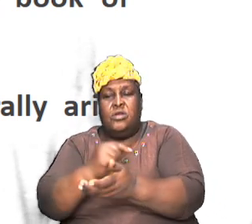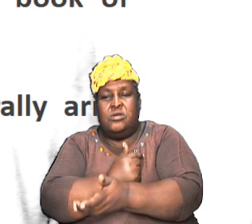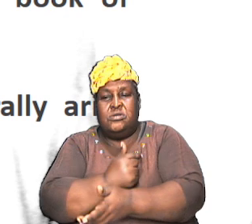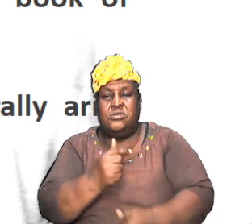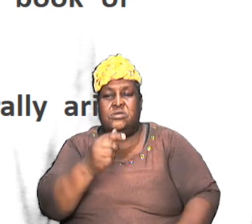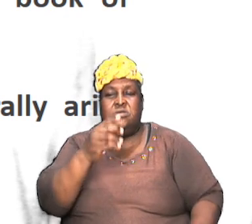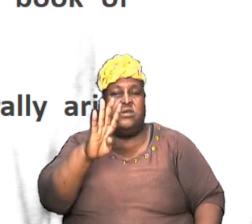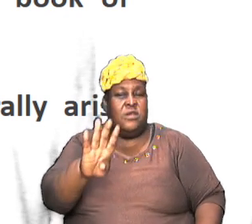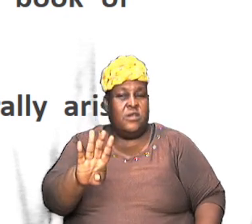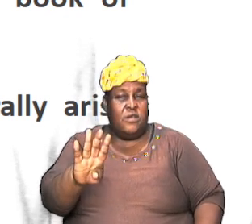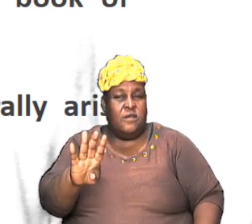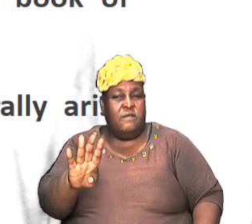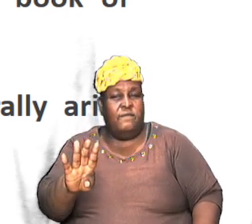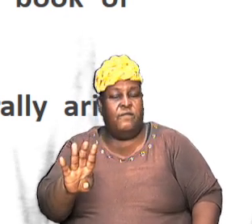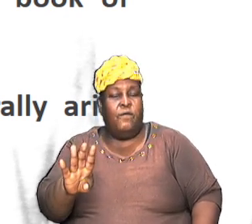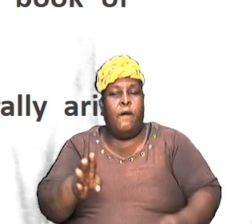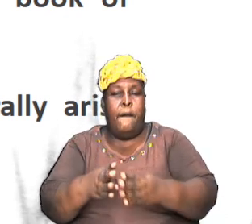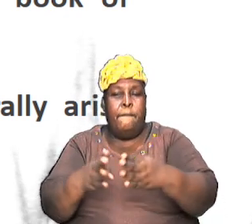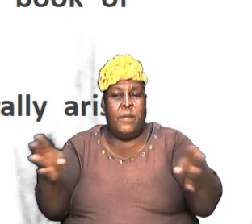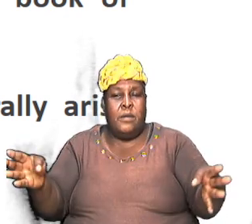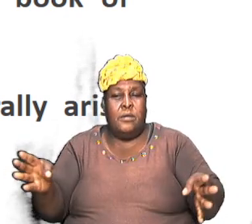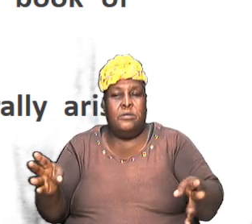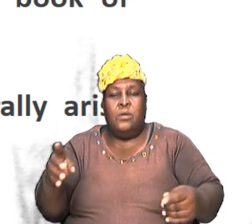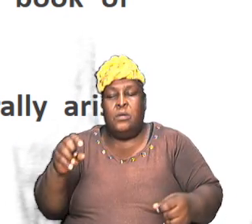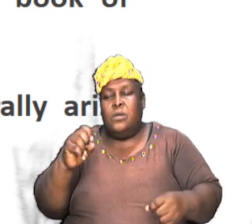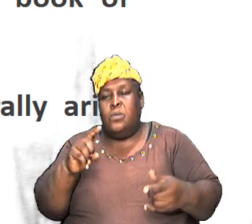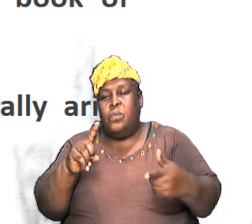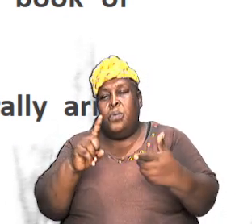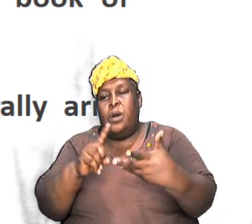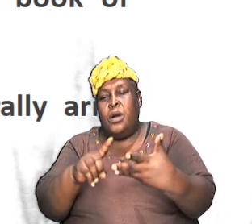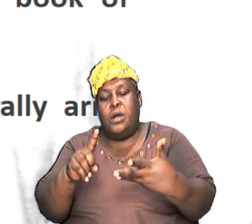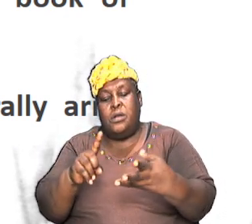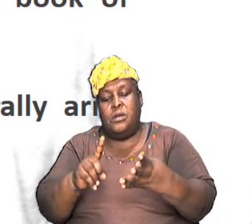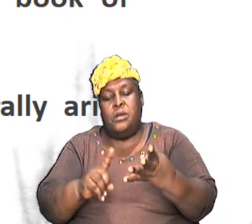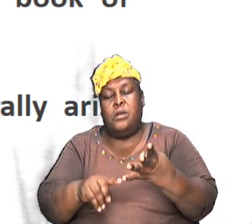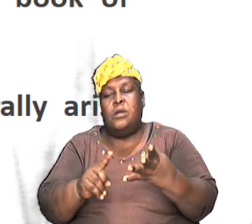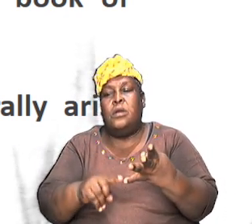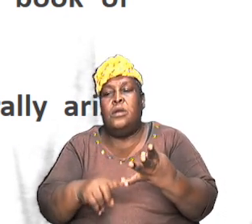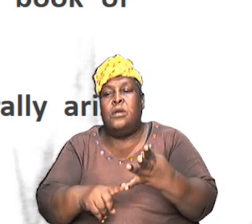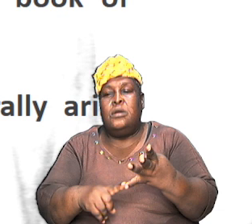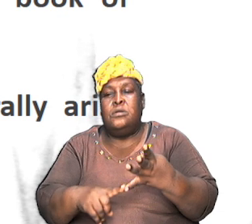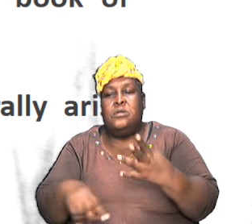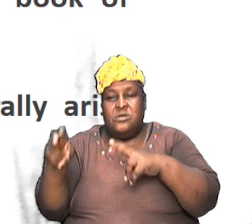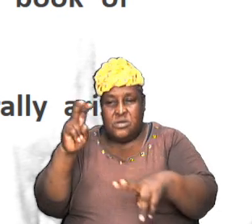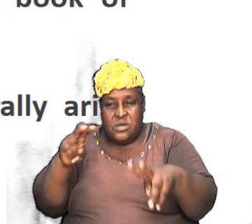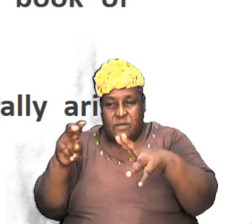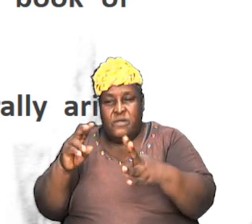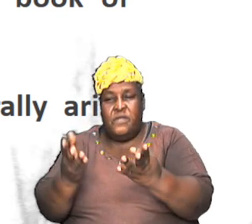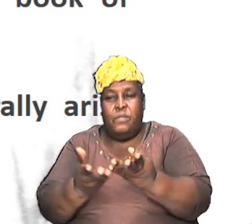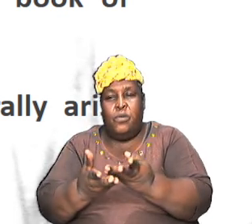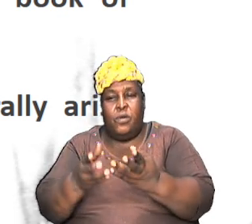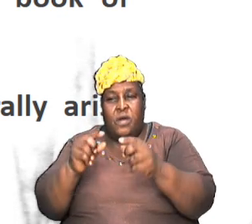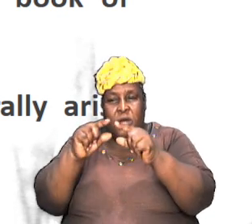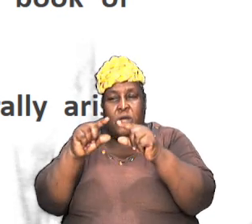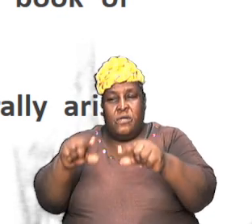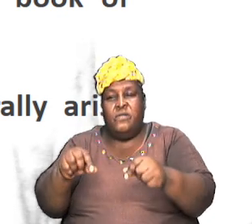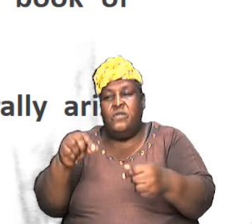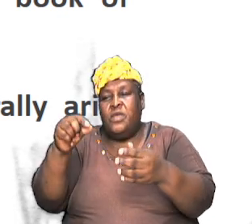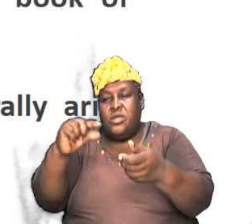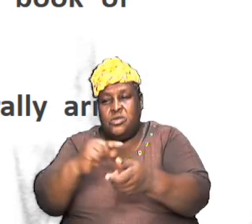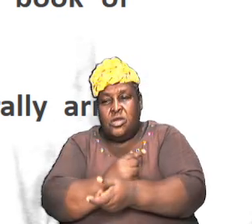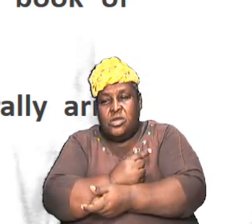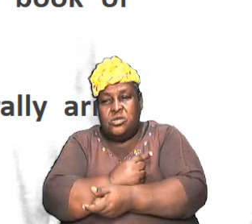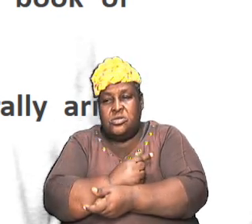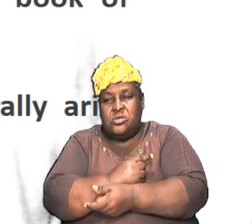were four major objectives objective number one to survey the book of Genesis and to get a clear